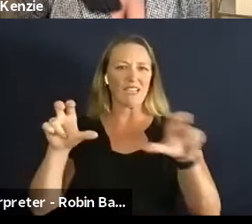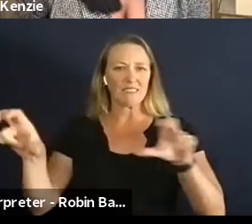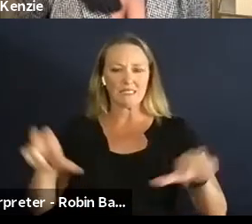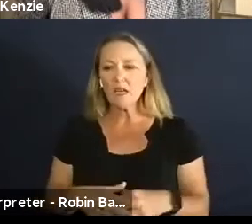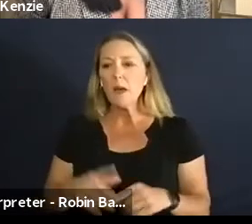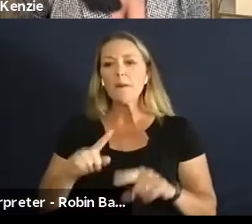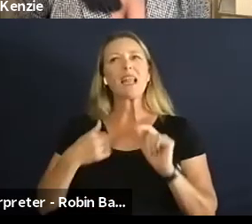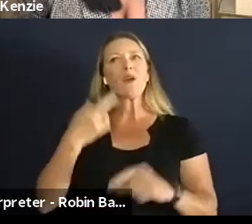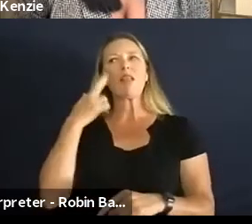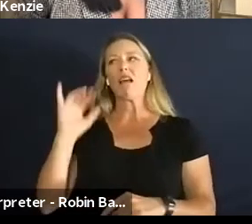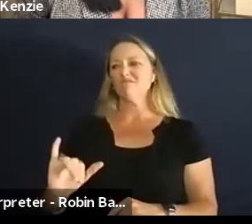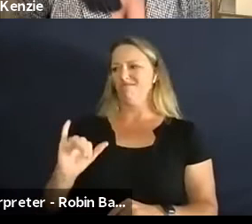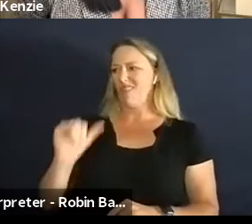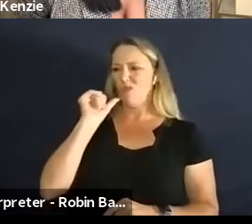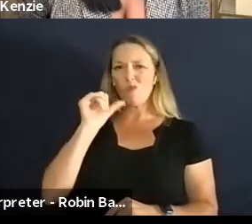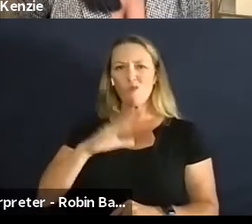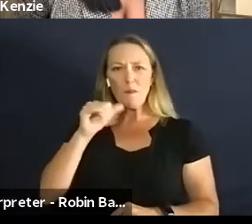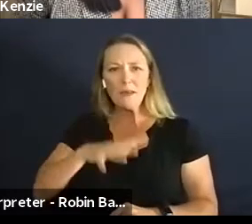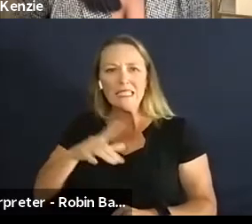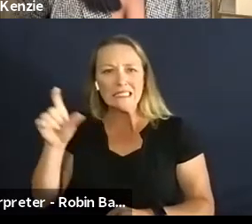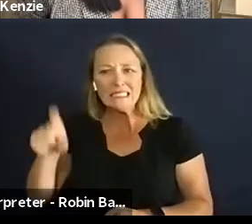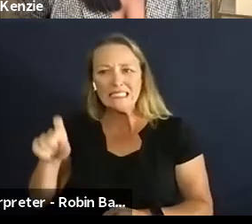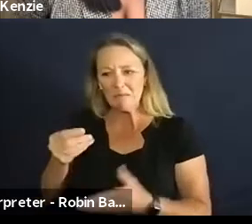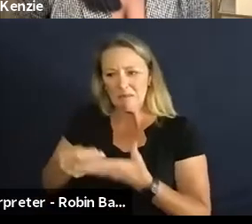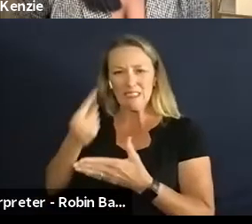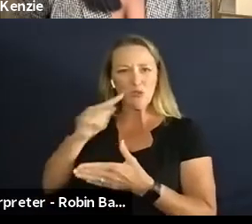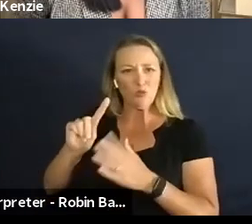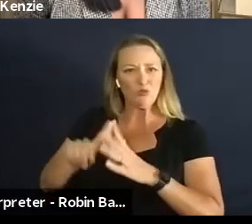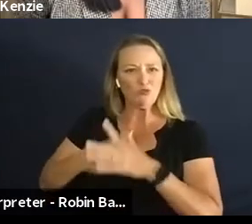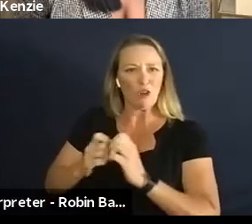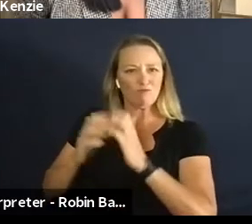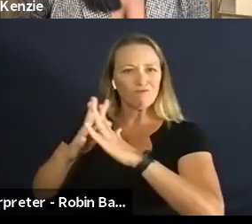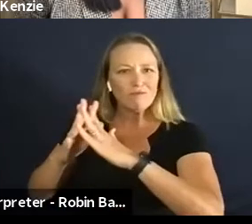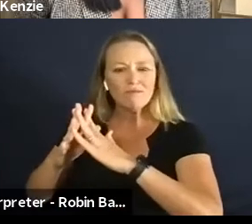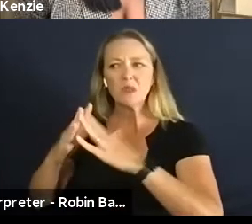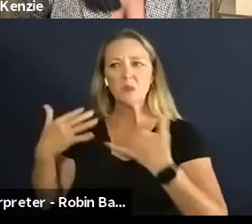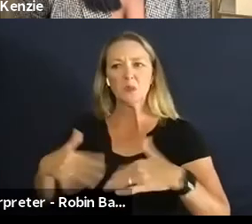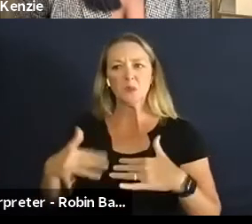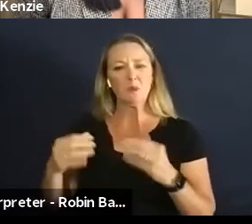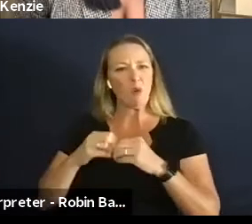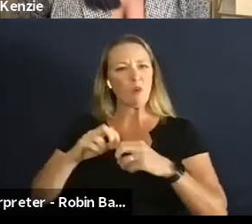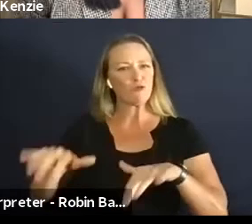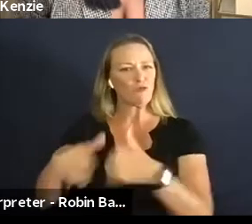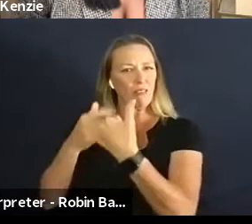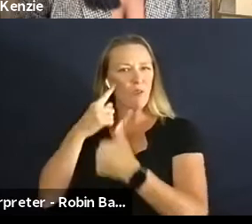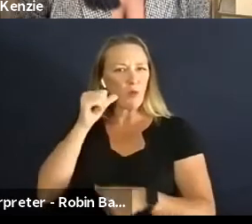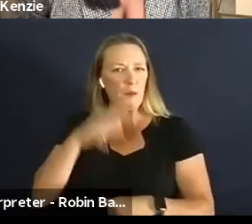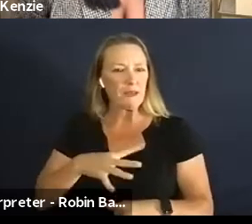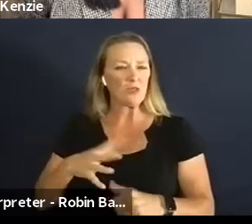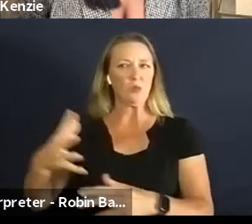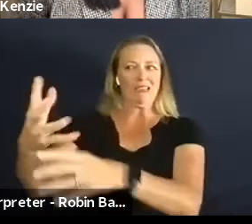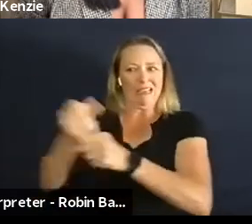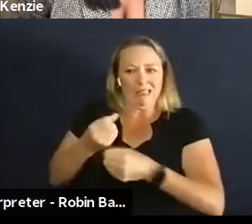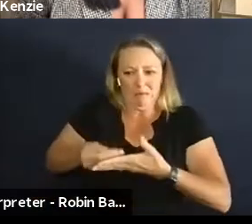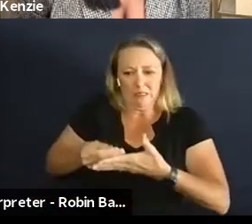that women really needed startup money and it was a lot harder for women to get that money so that's where I